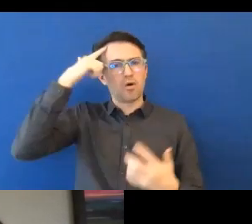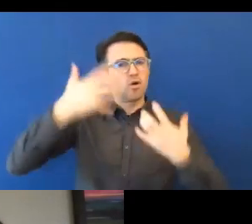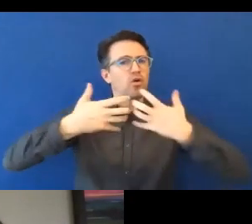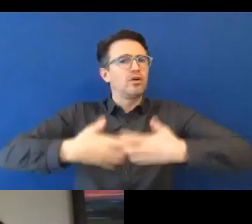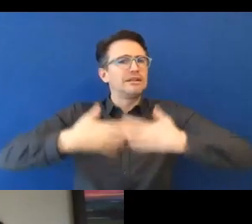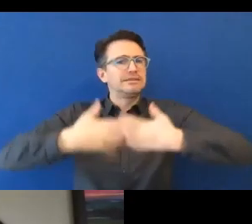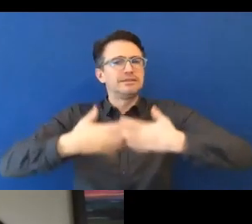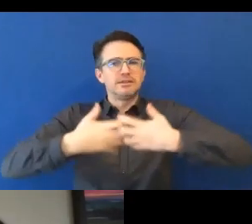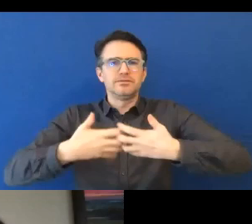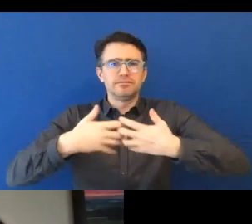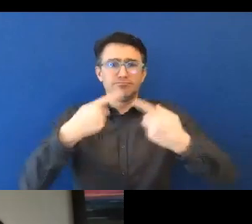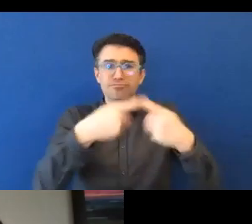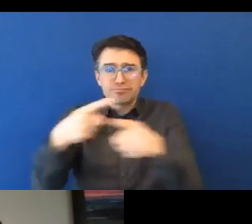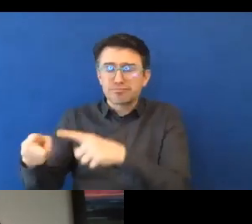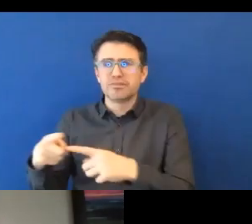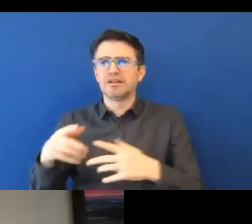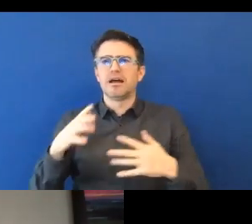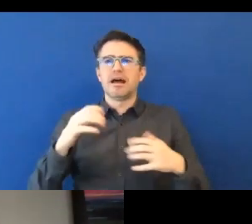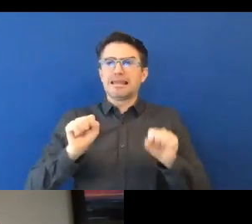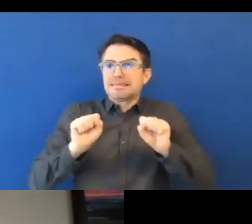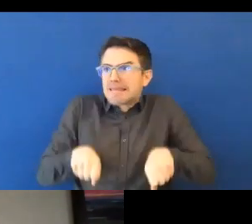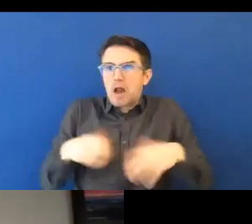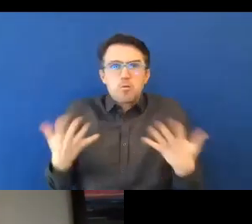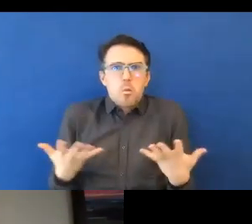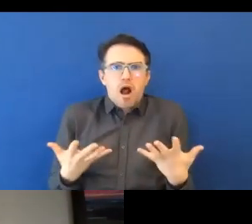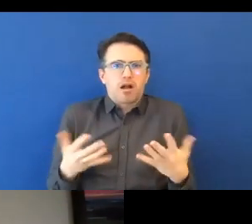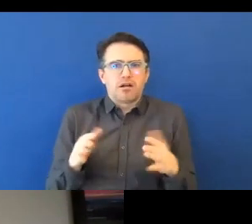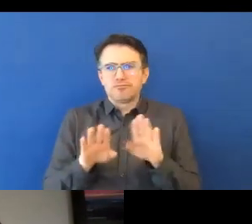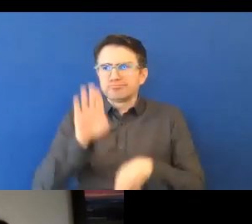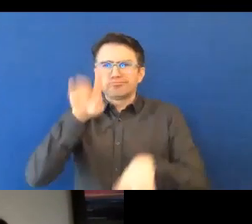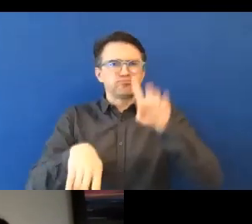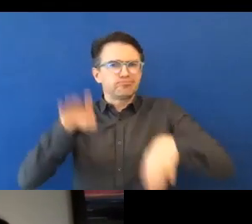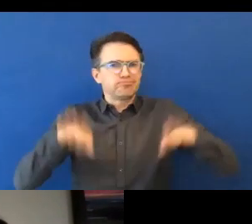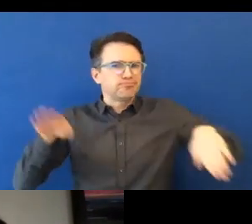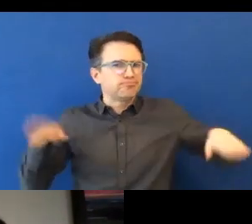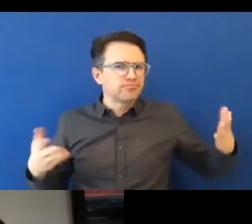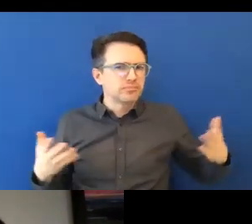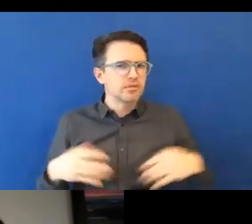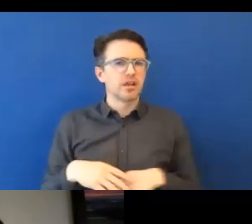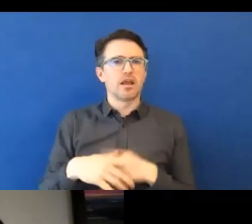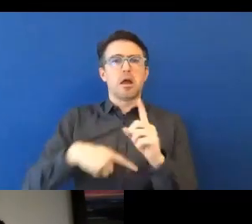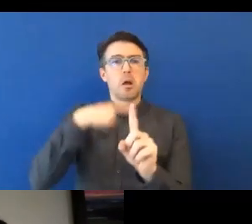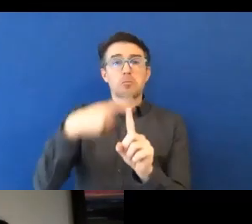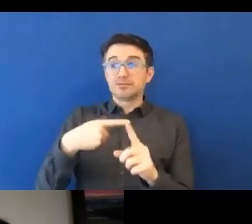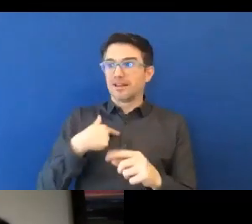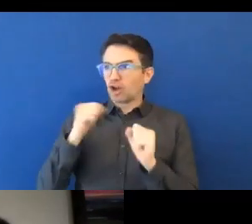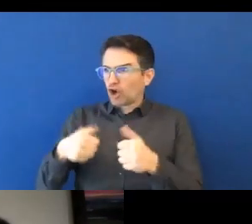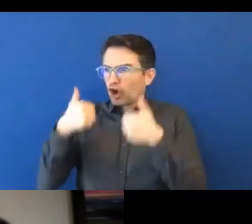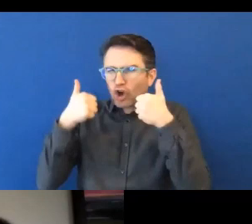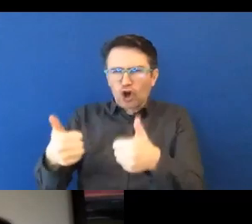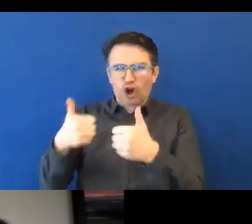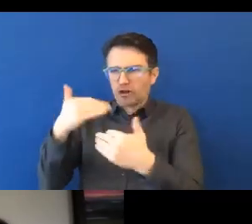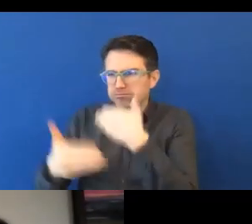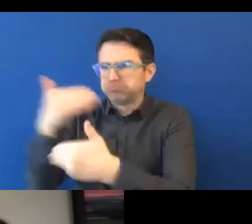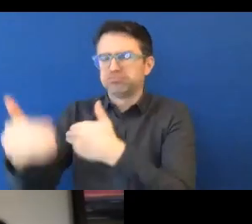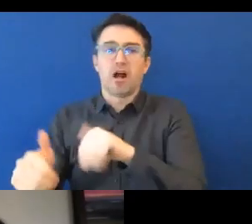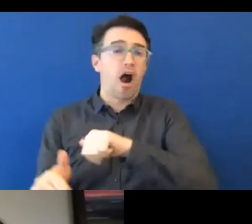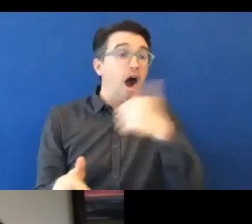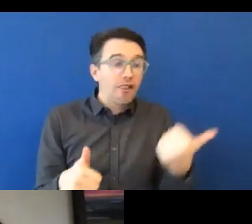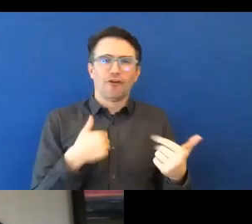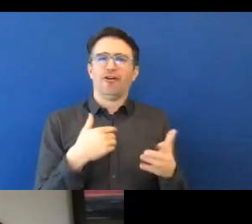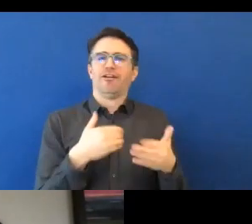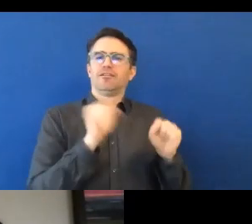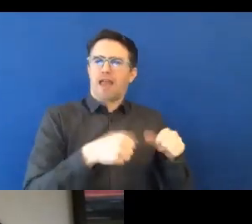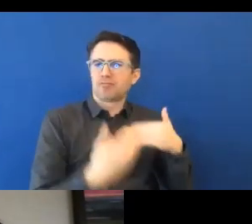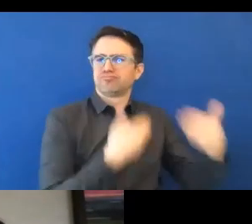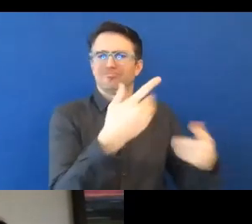memory, attention, verbal reasoning, abstract reasoning. What we're essentially saying with neurodiversity